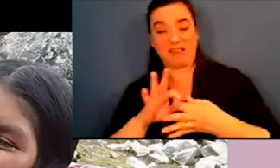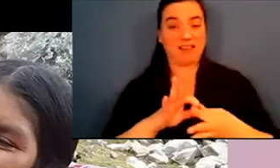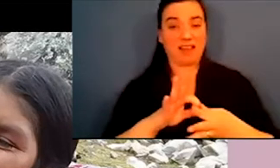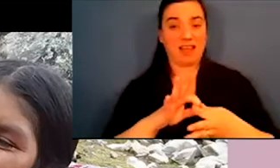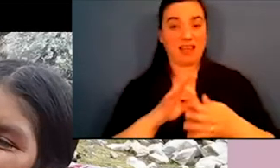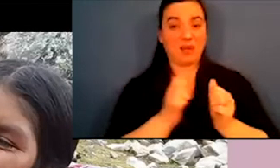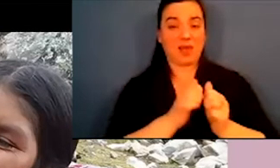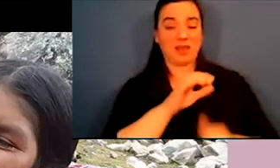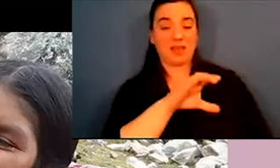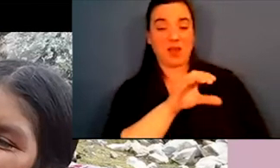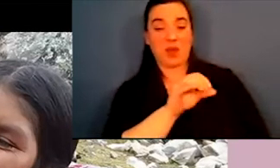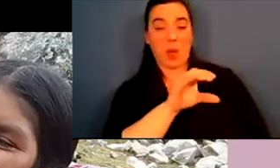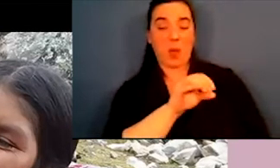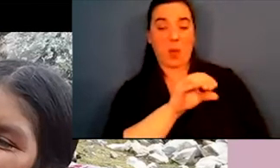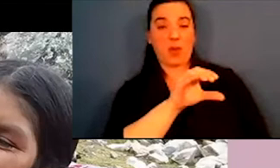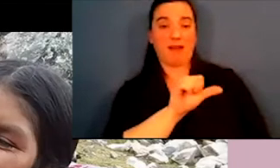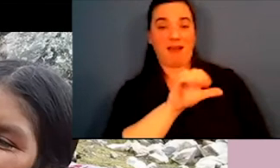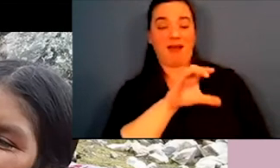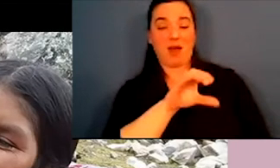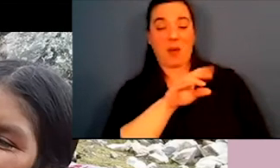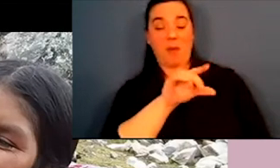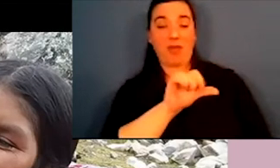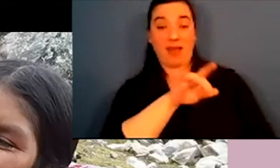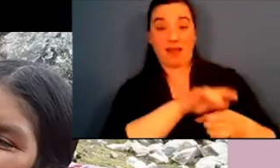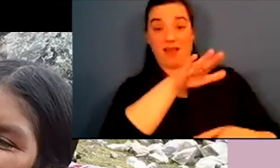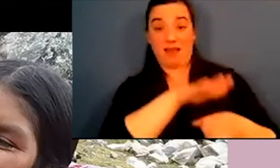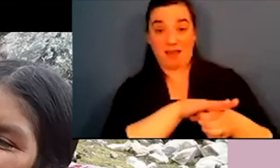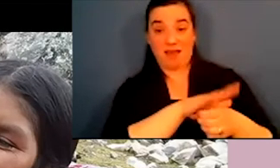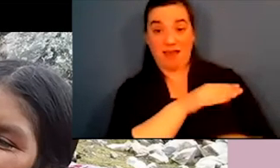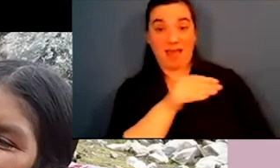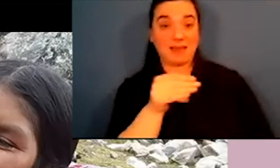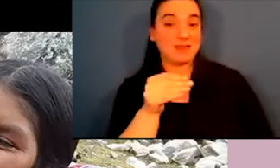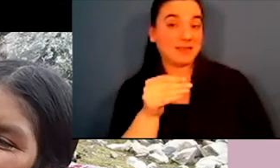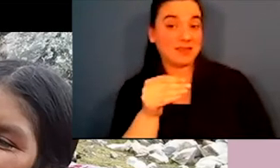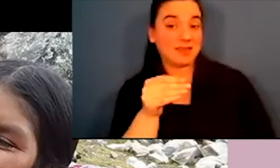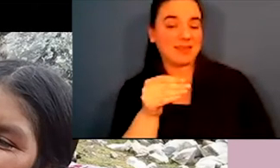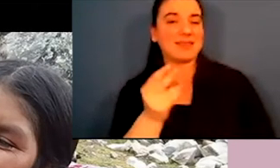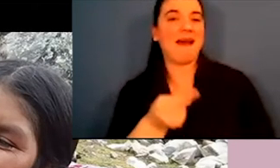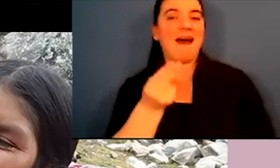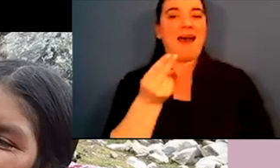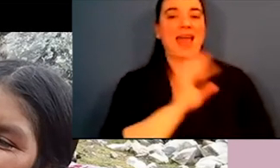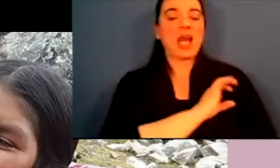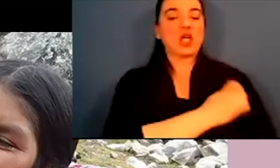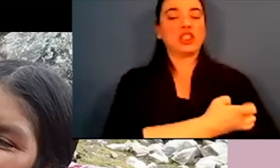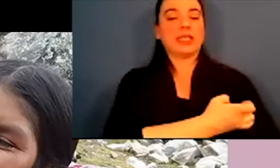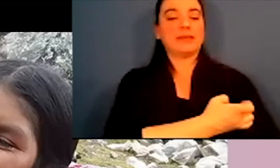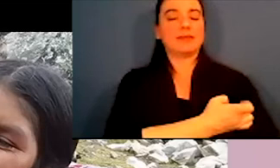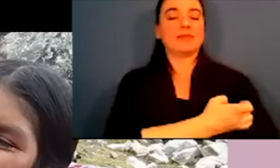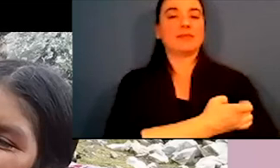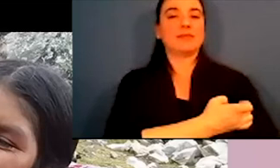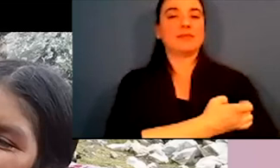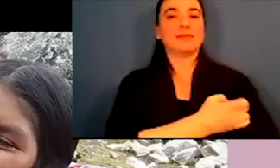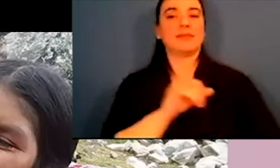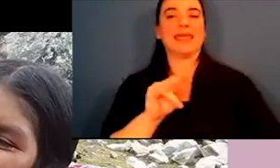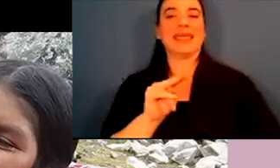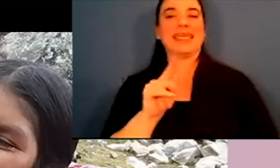And that's also how it's related to coca cola and this